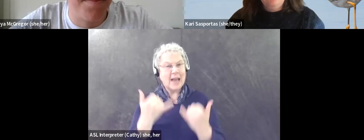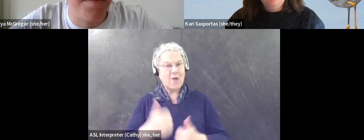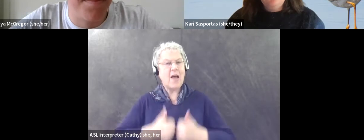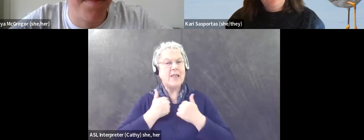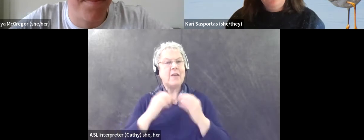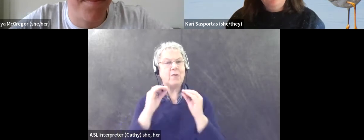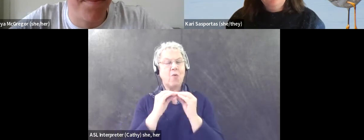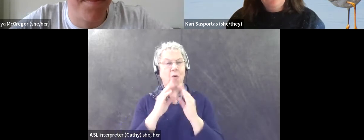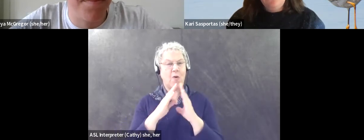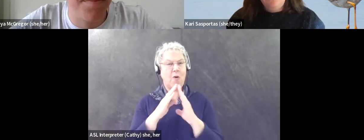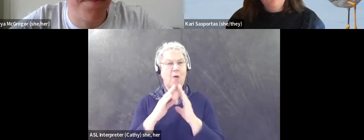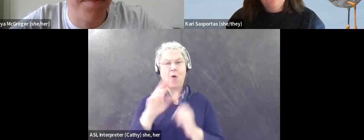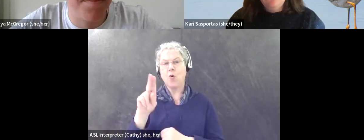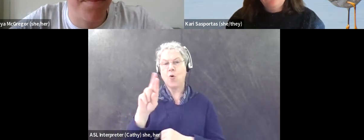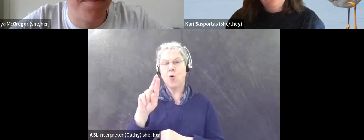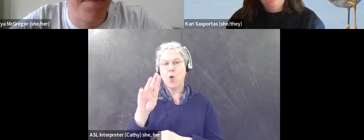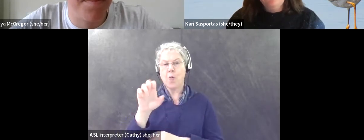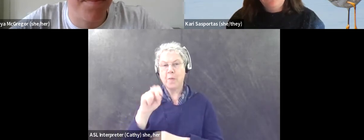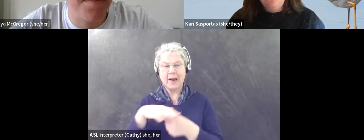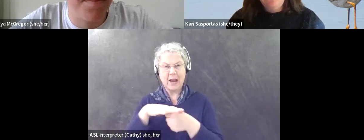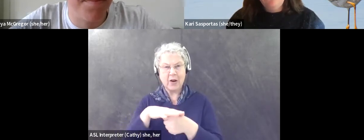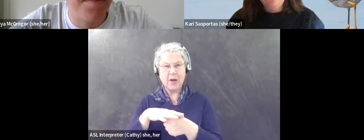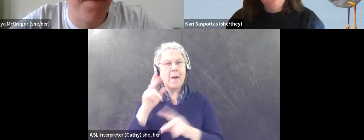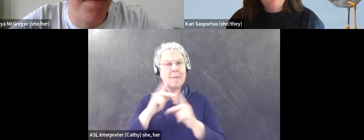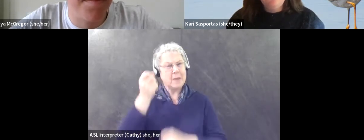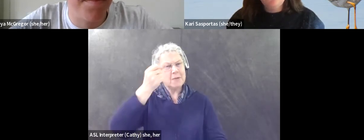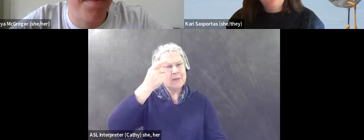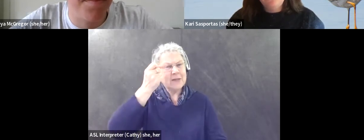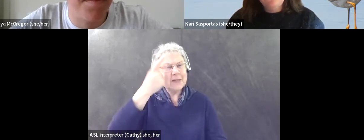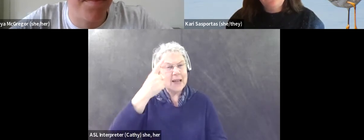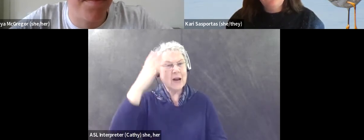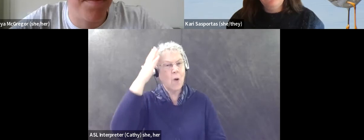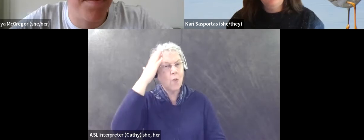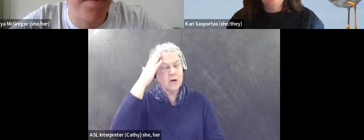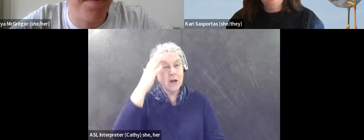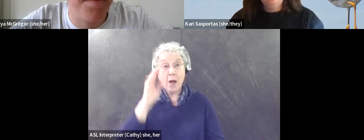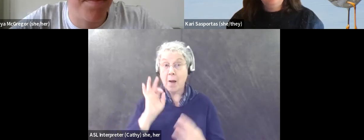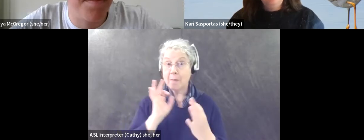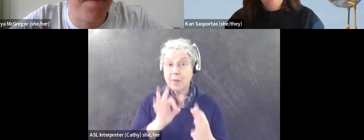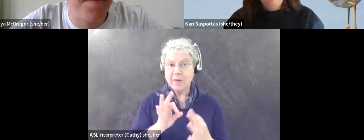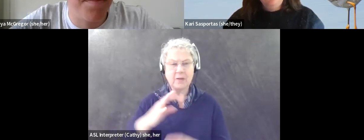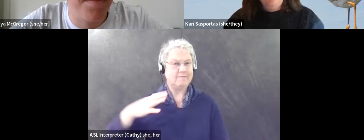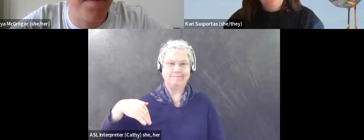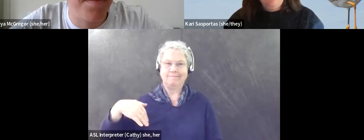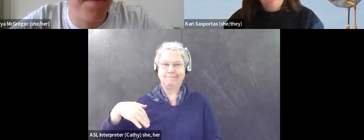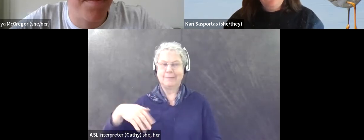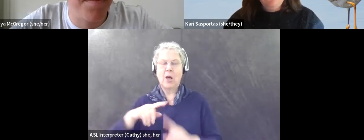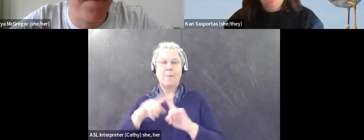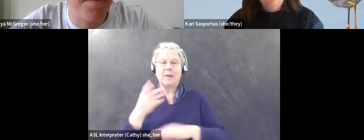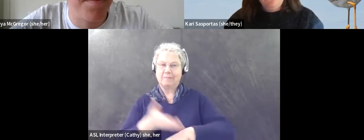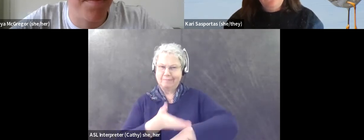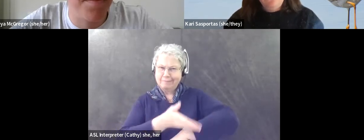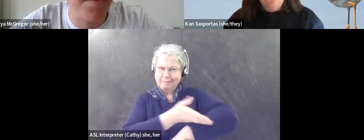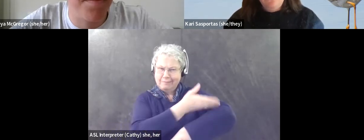of a language and, um, an awareness and an understanding. I wouldn't say that it's perfect. It's definitely not there. Um, but I think,